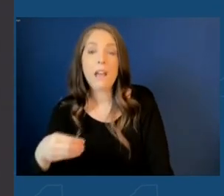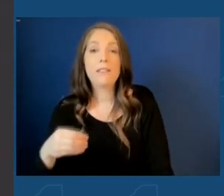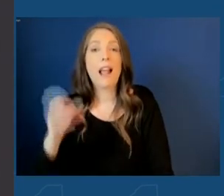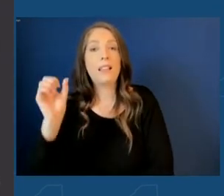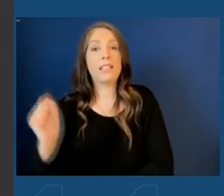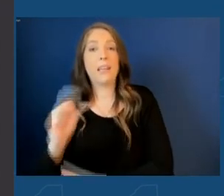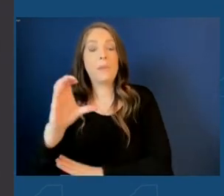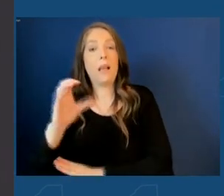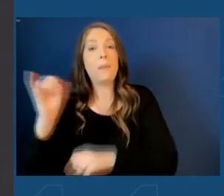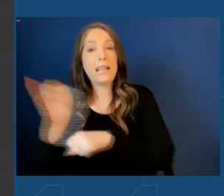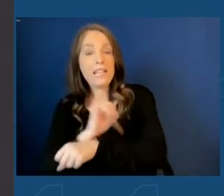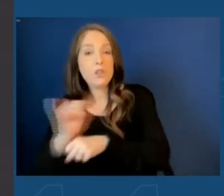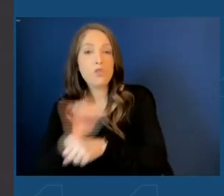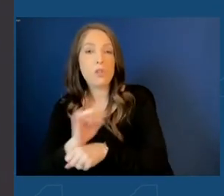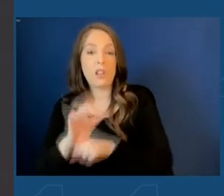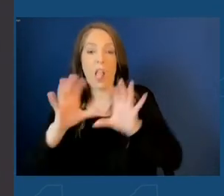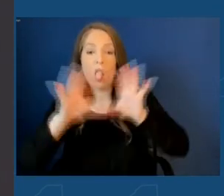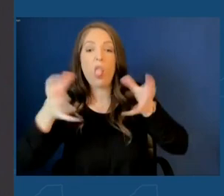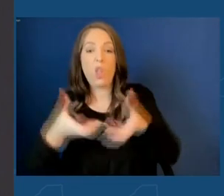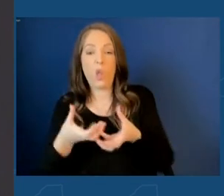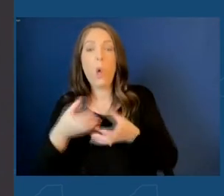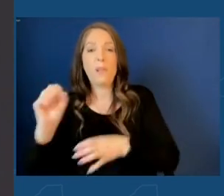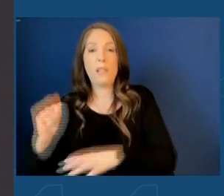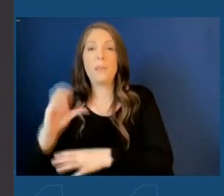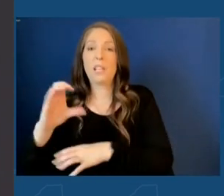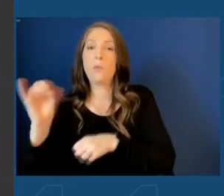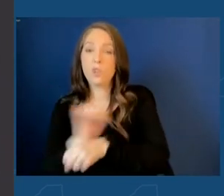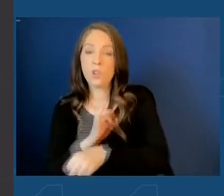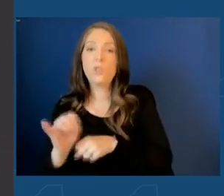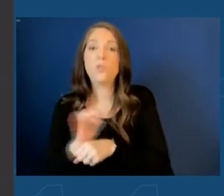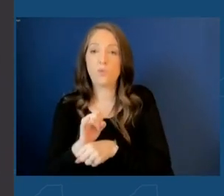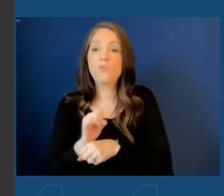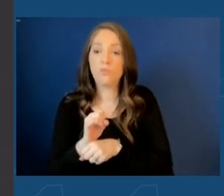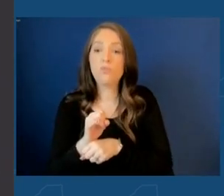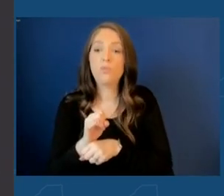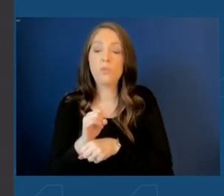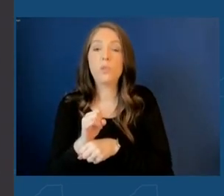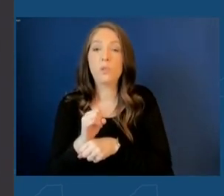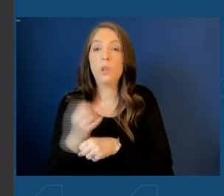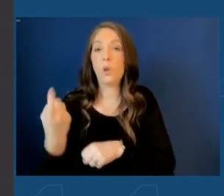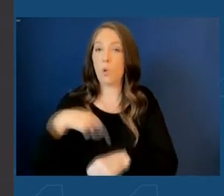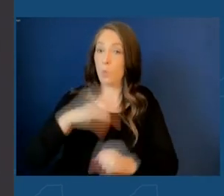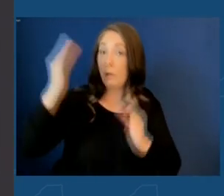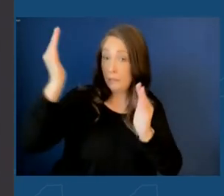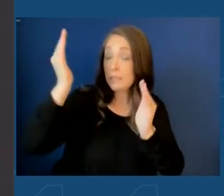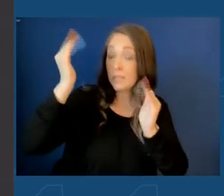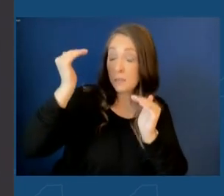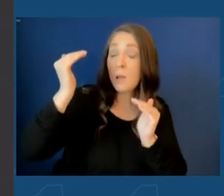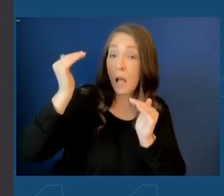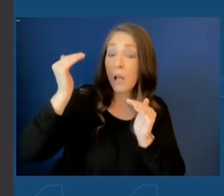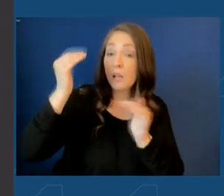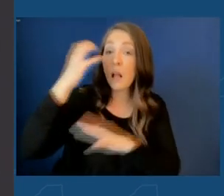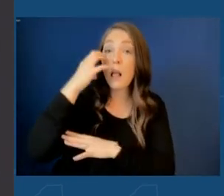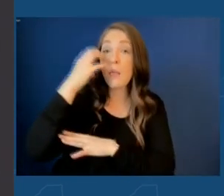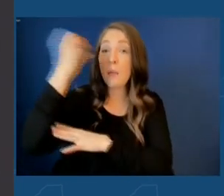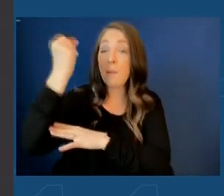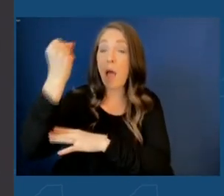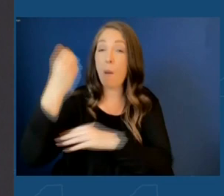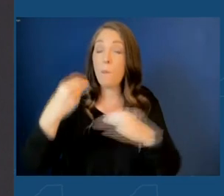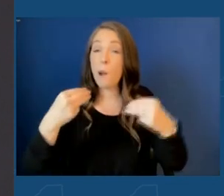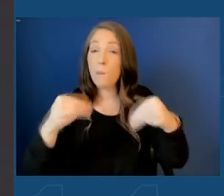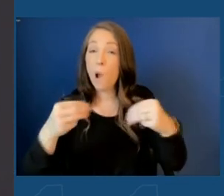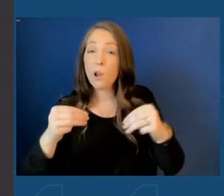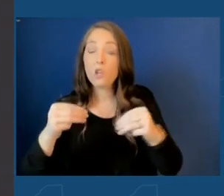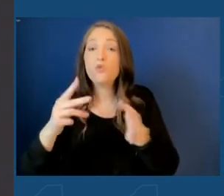semiconductor industry, the global semiconductor industry revenue. And we expect the memory market